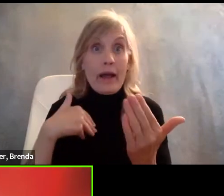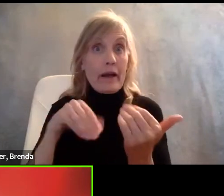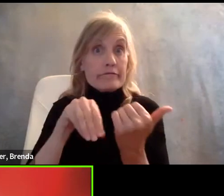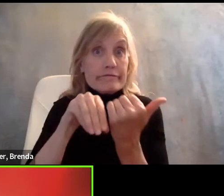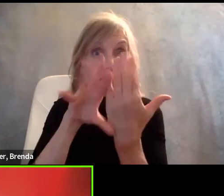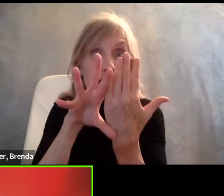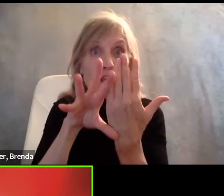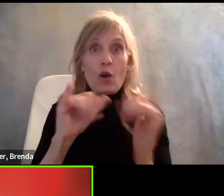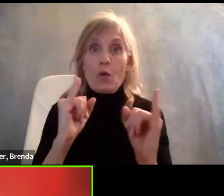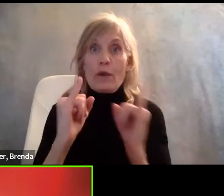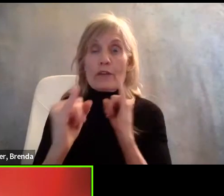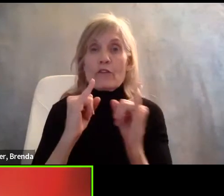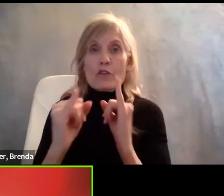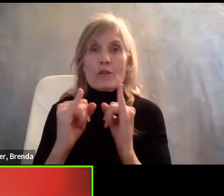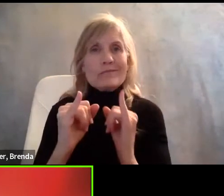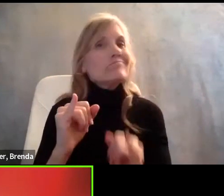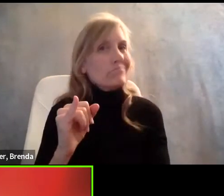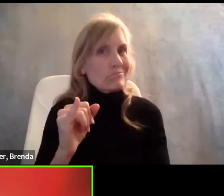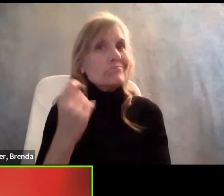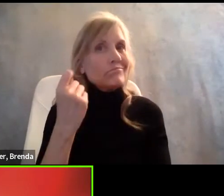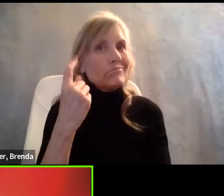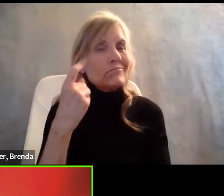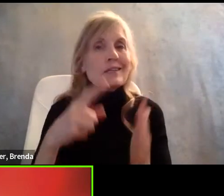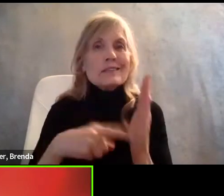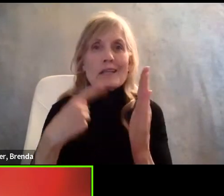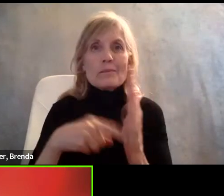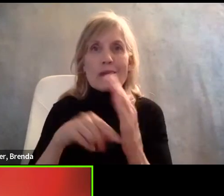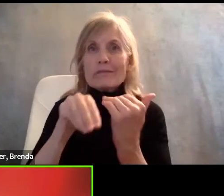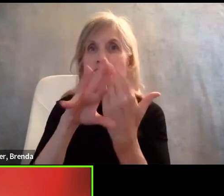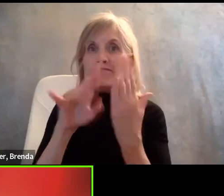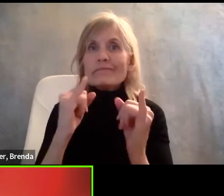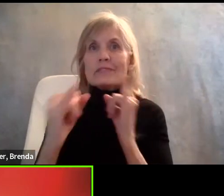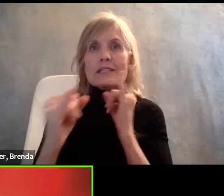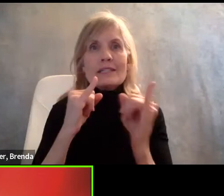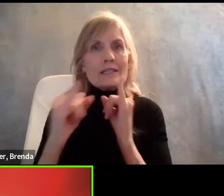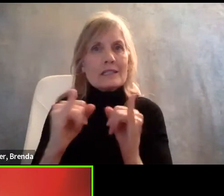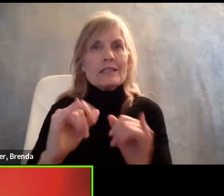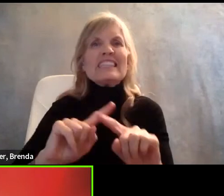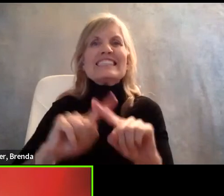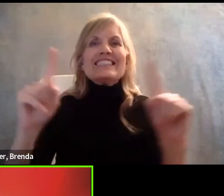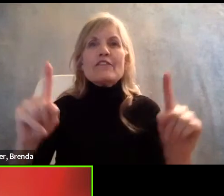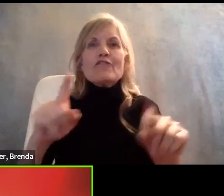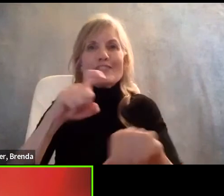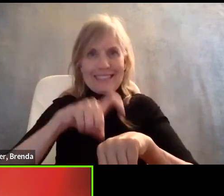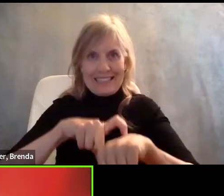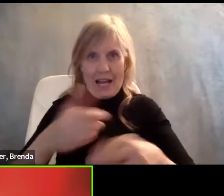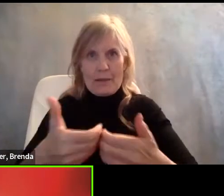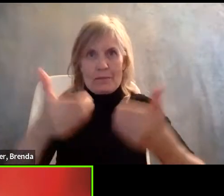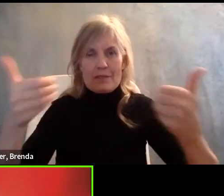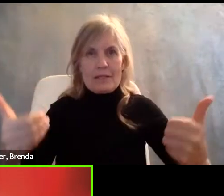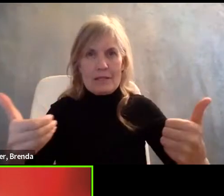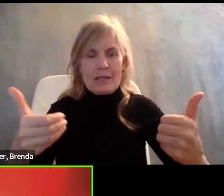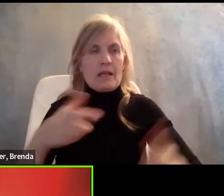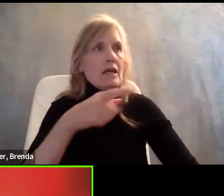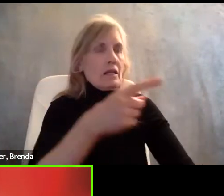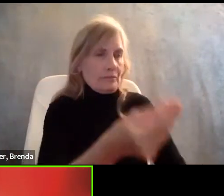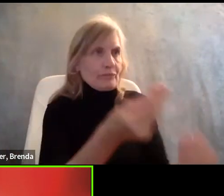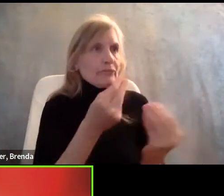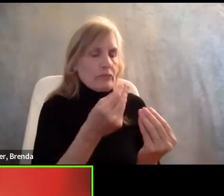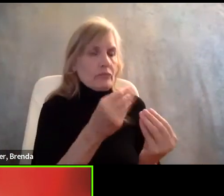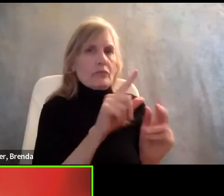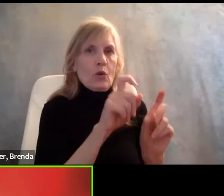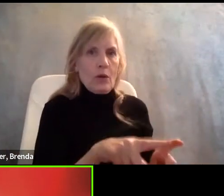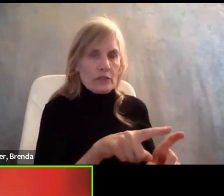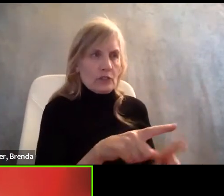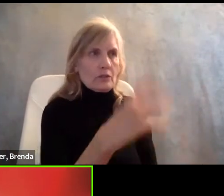And a lot of times video interviewing is asynchronous, so you're given a set of questions, you record yourself answering them, and then you send them in.